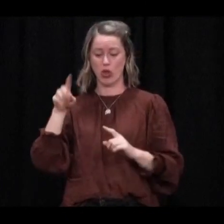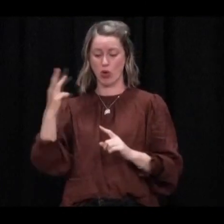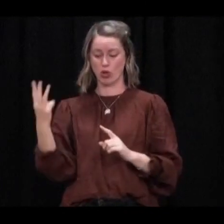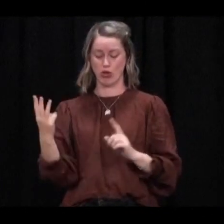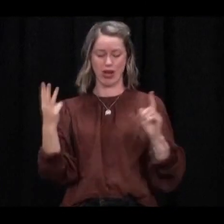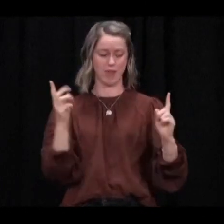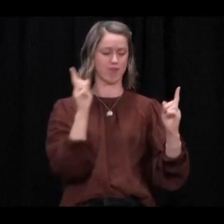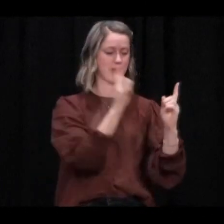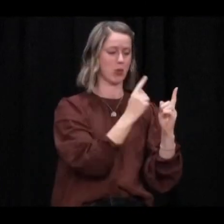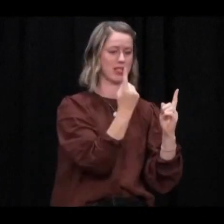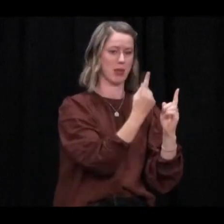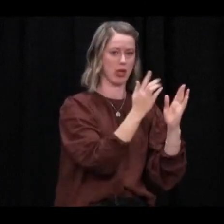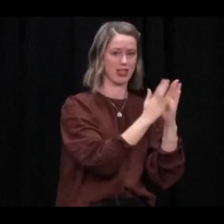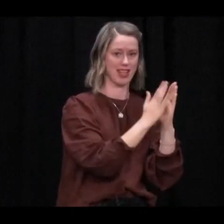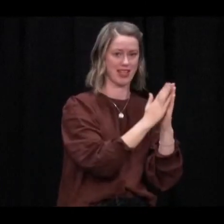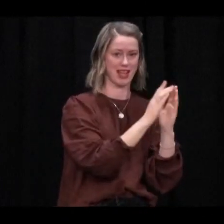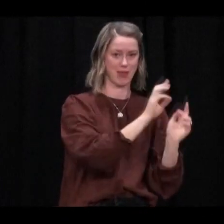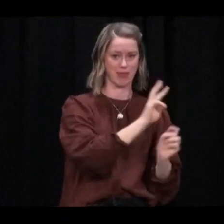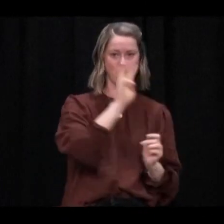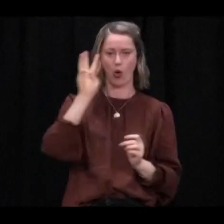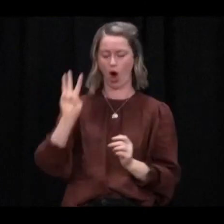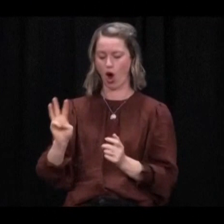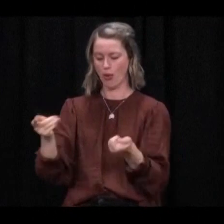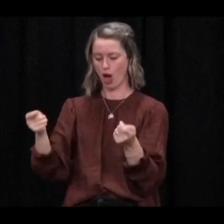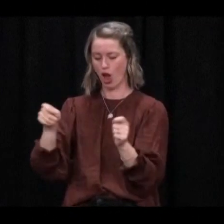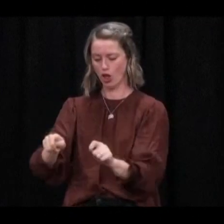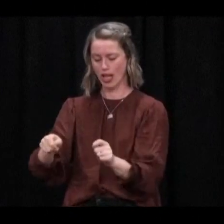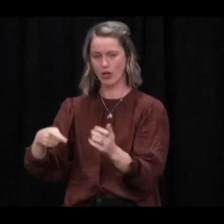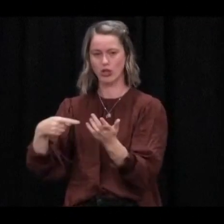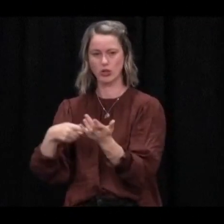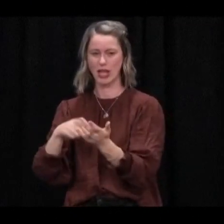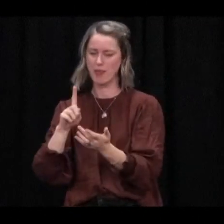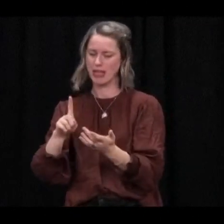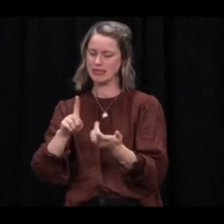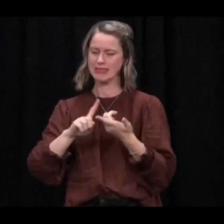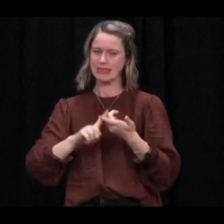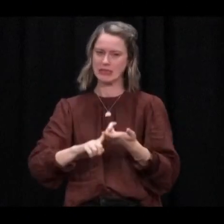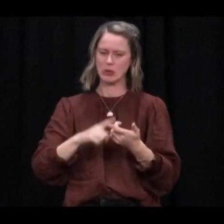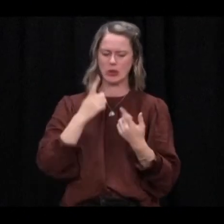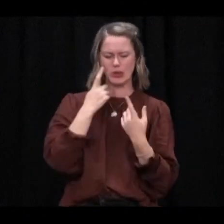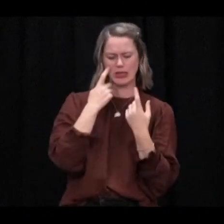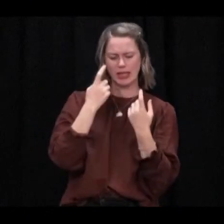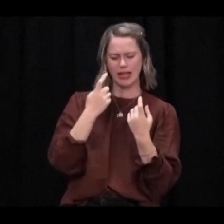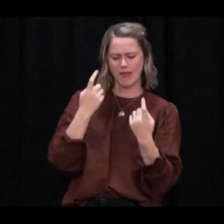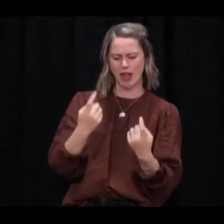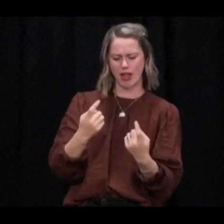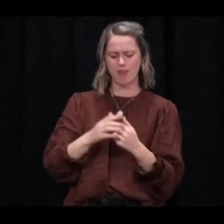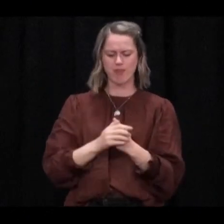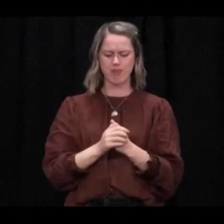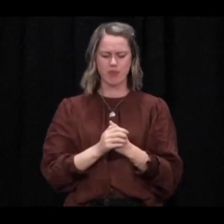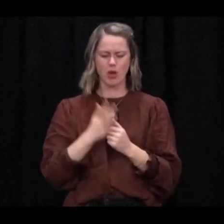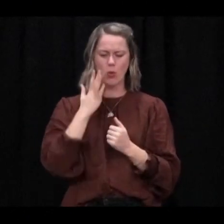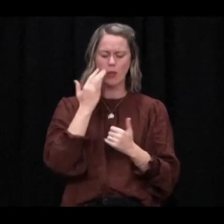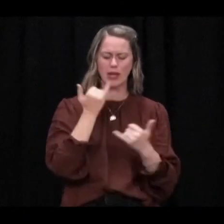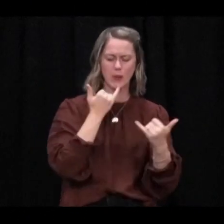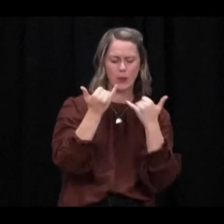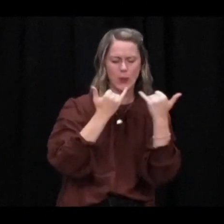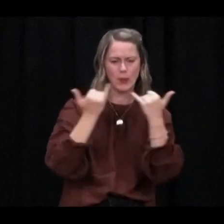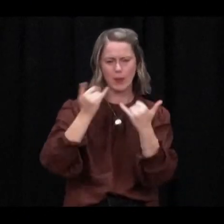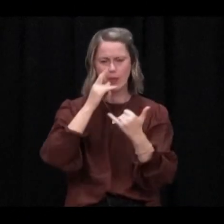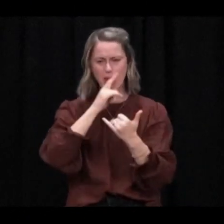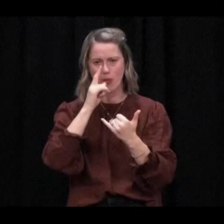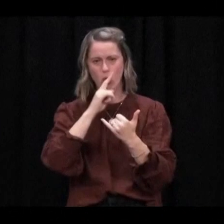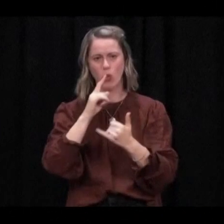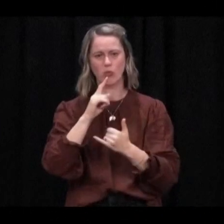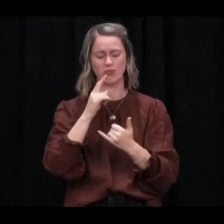and obviously we were in lockdown by Tuesday, we still need to be very vigilant. Our contact tracing shows, in fact, we have